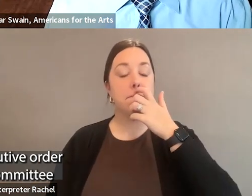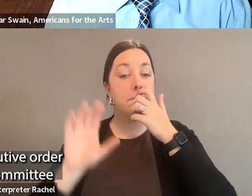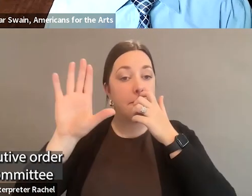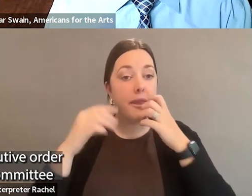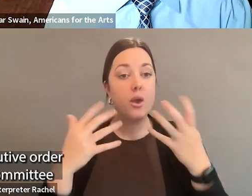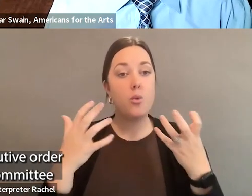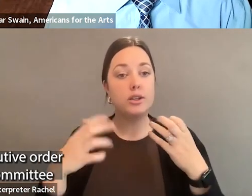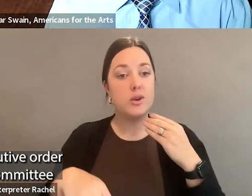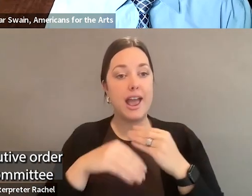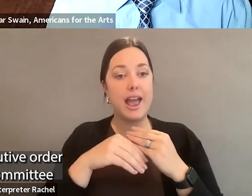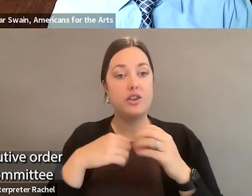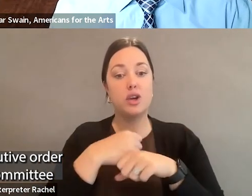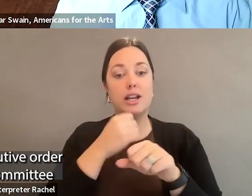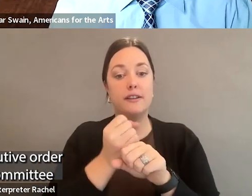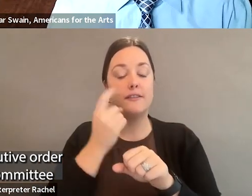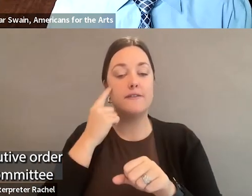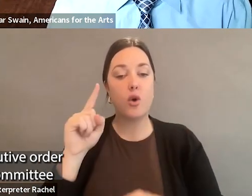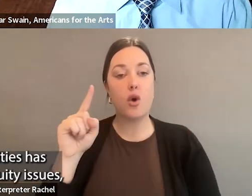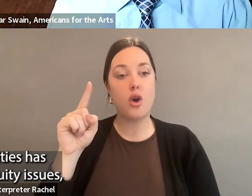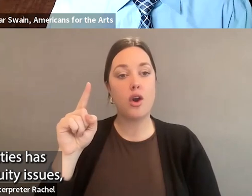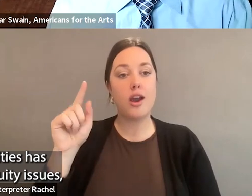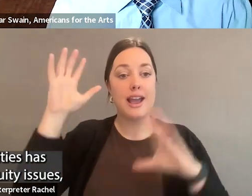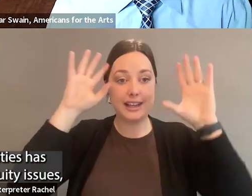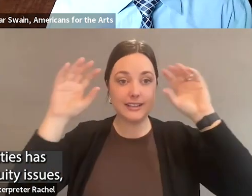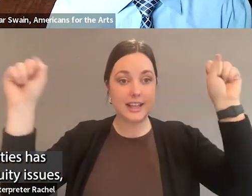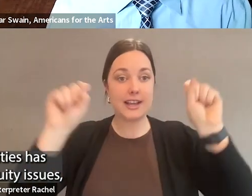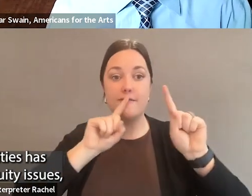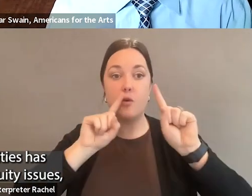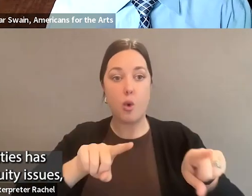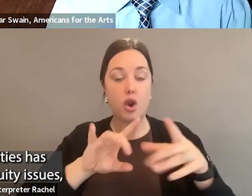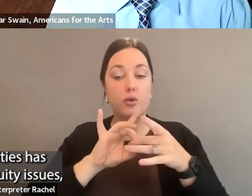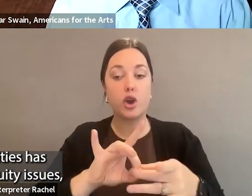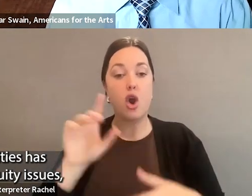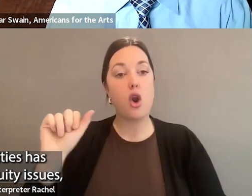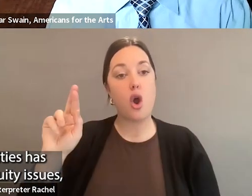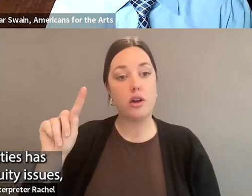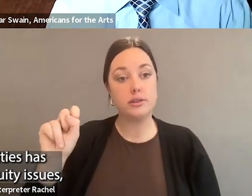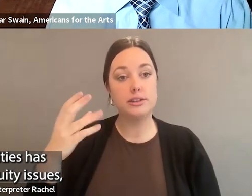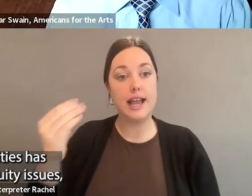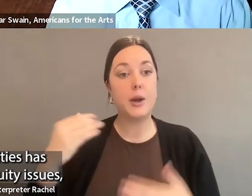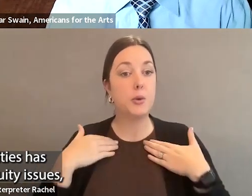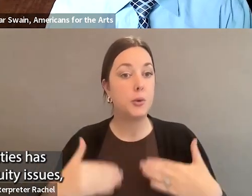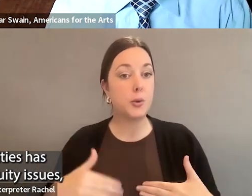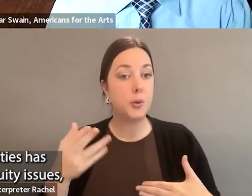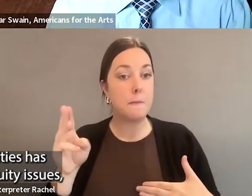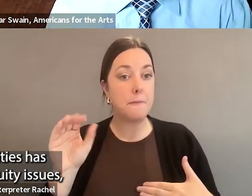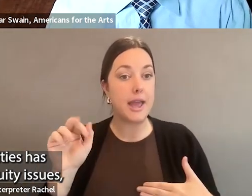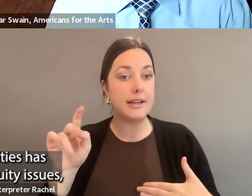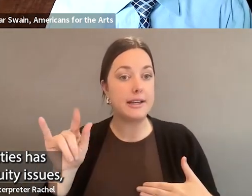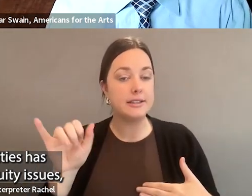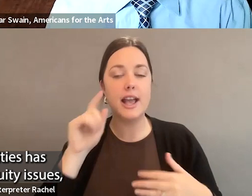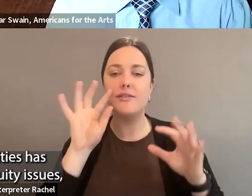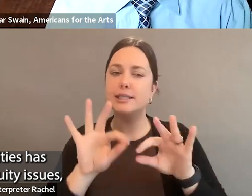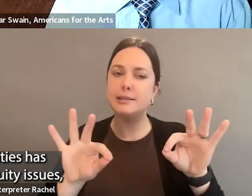executive order of the new President's Committee on the Arts and Humanities has a very specific focus on